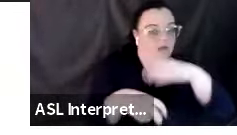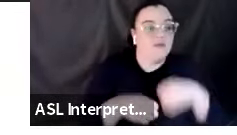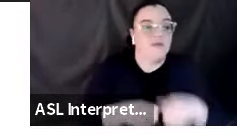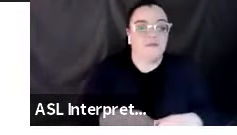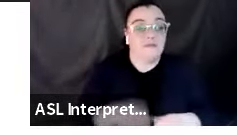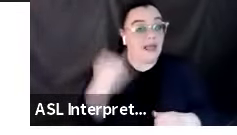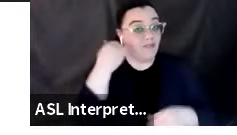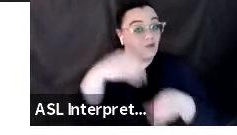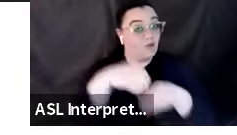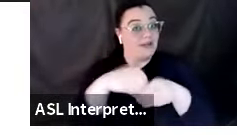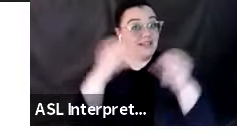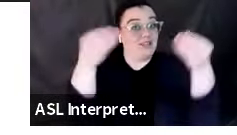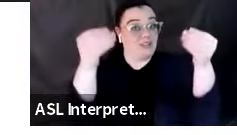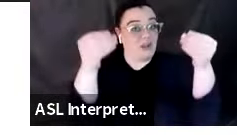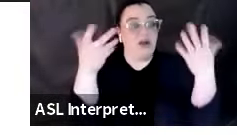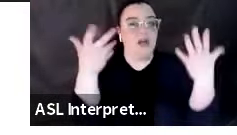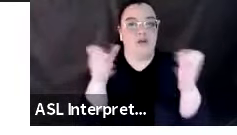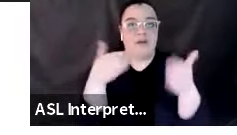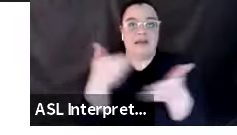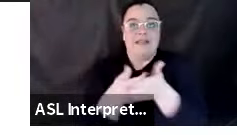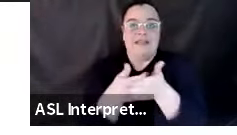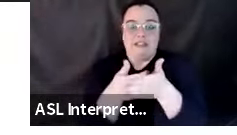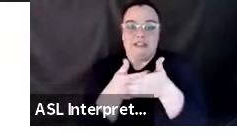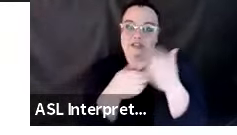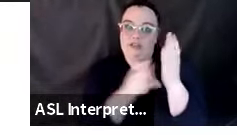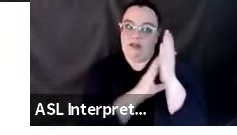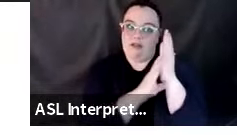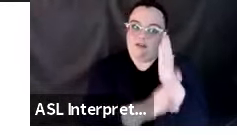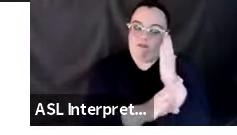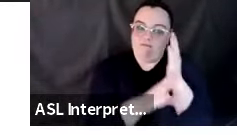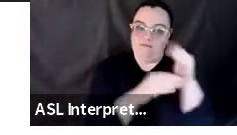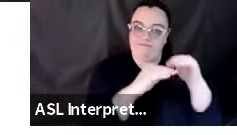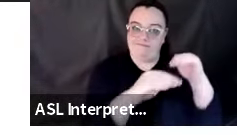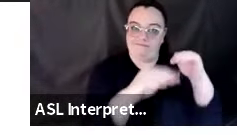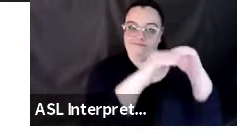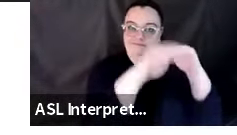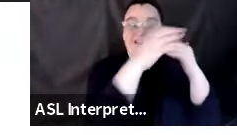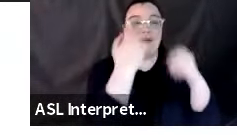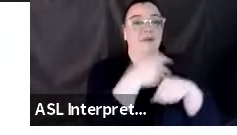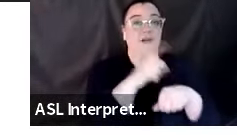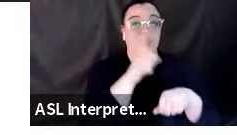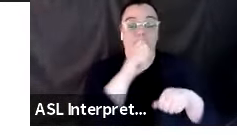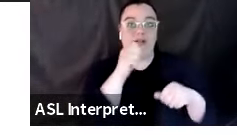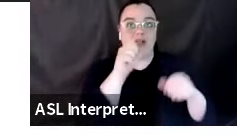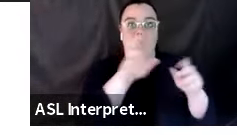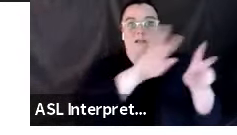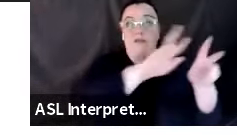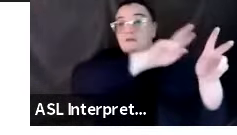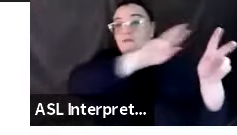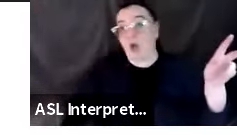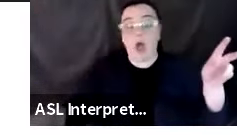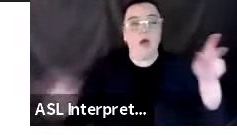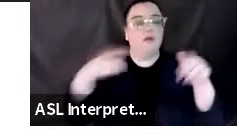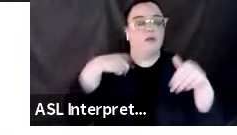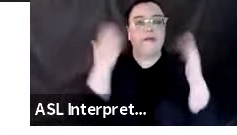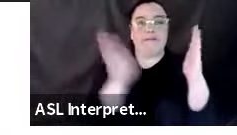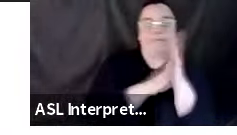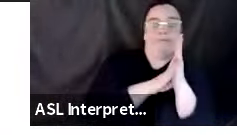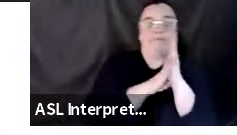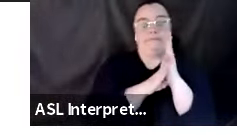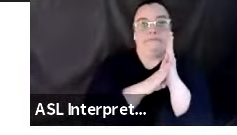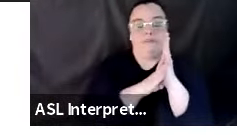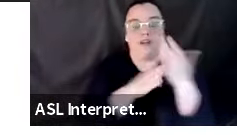things aren't flying farther before they hit you. You're actually right up next to it. You might even, in a warehouse